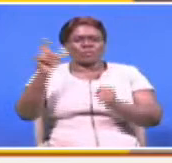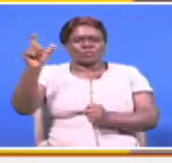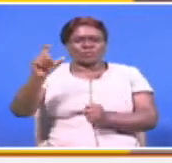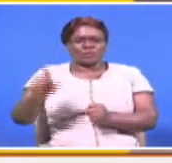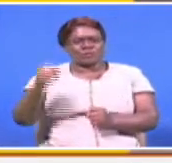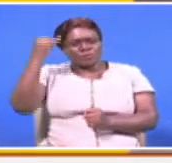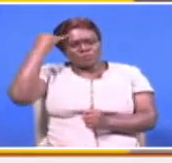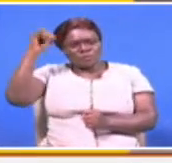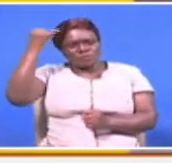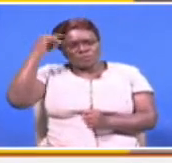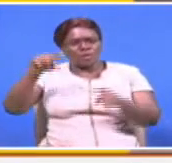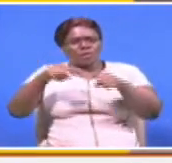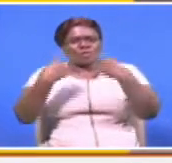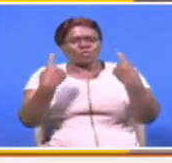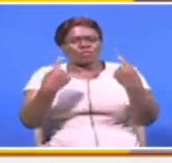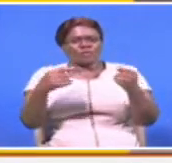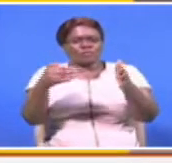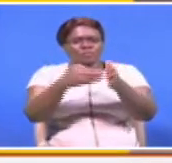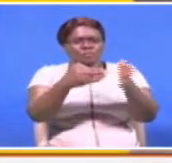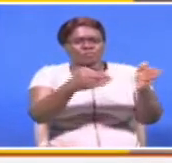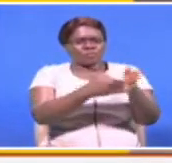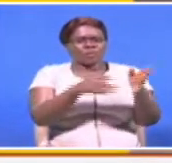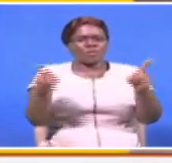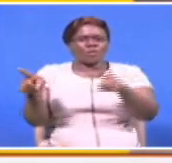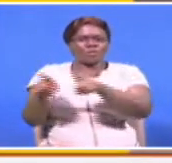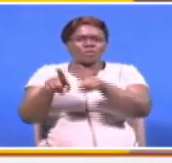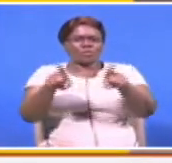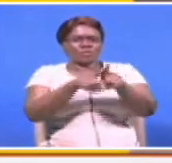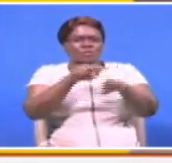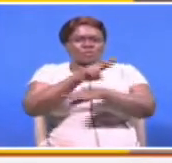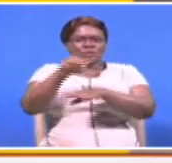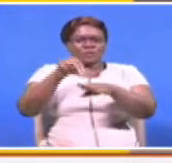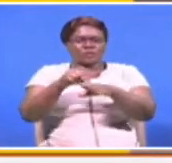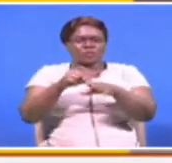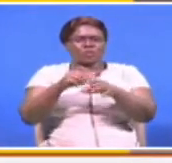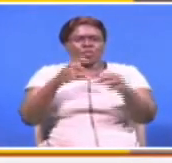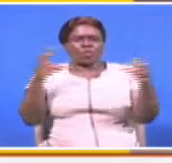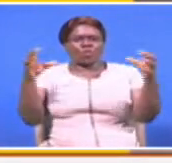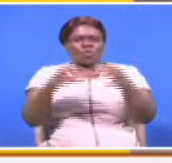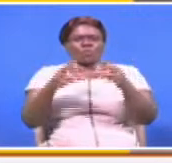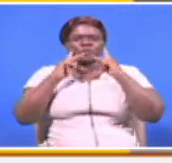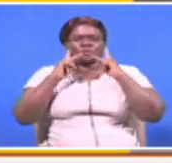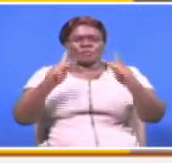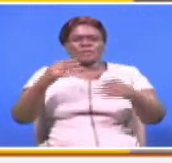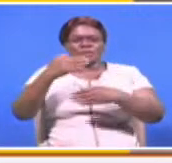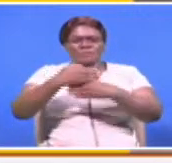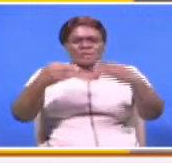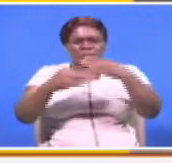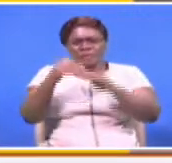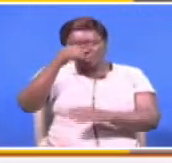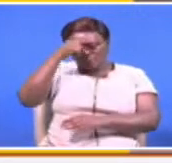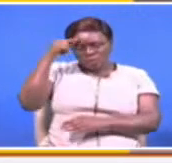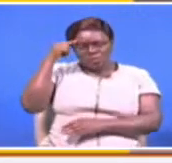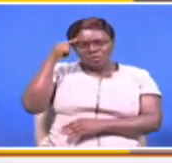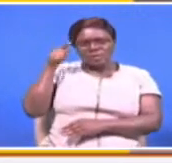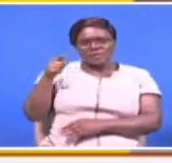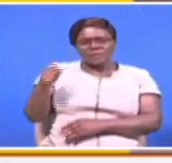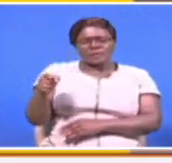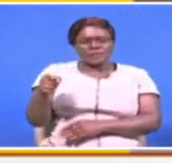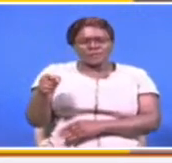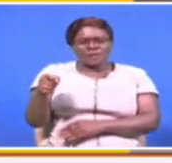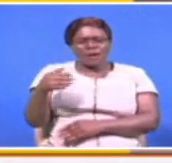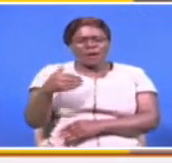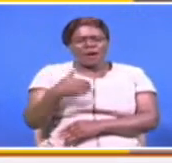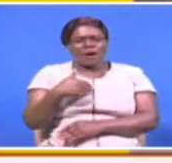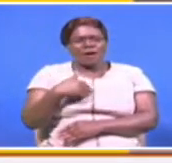initiative on conflict prevention as well as national and community peace building because it is, you know, we